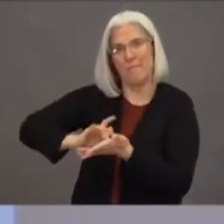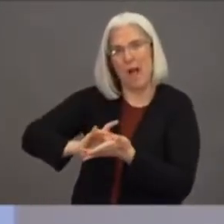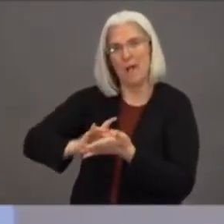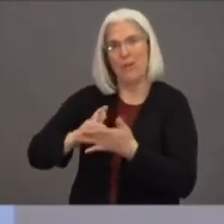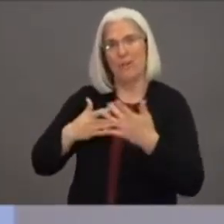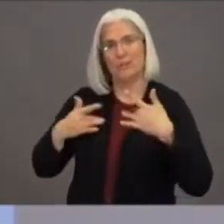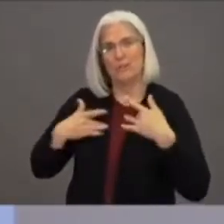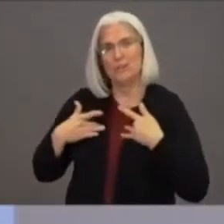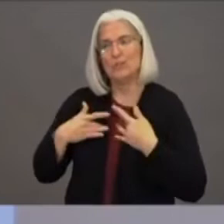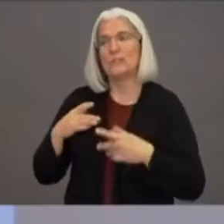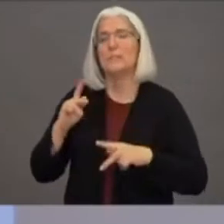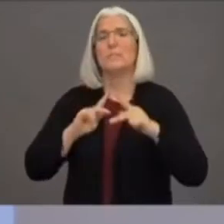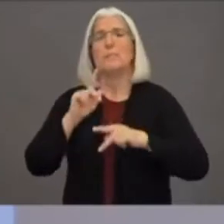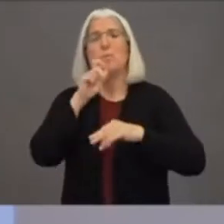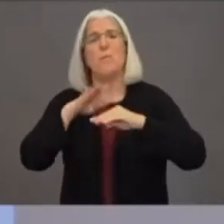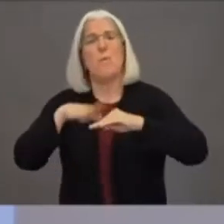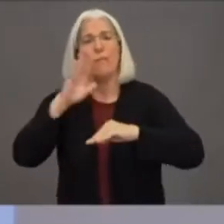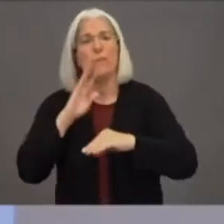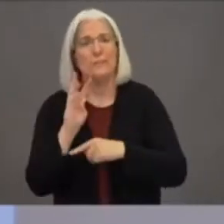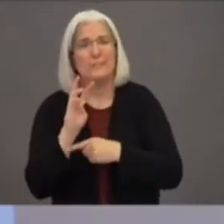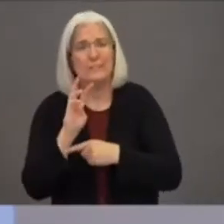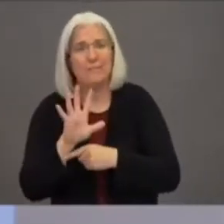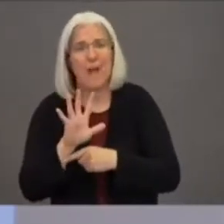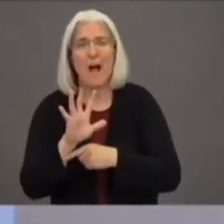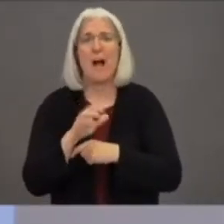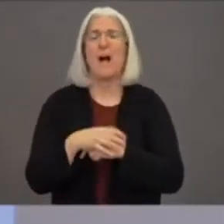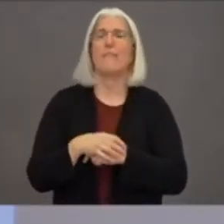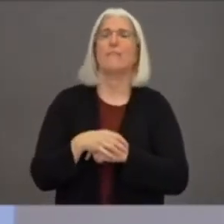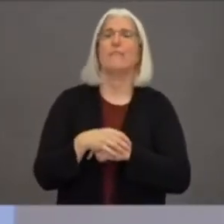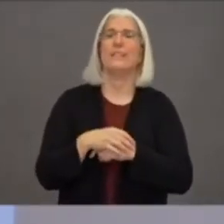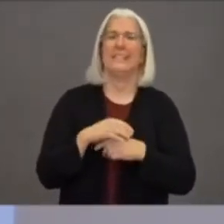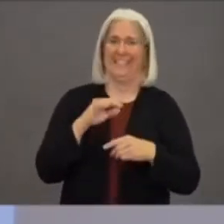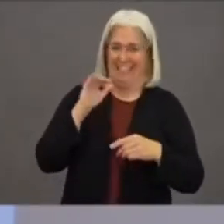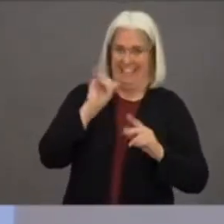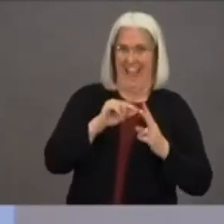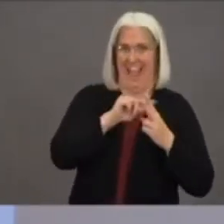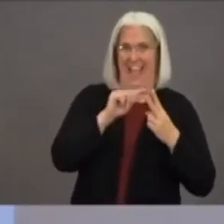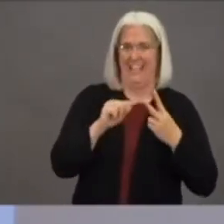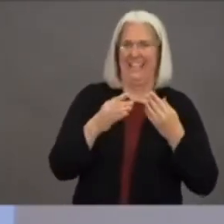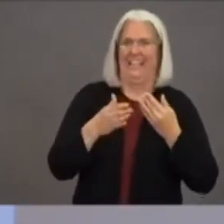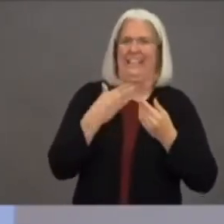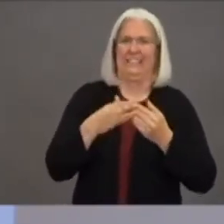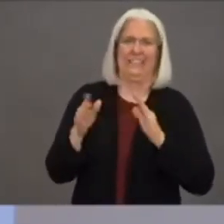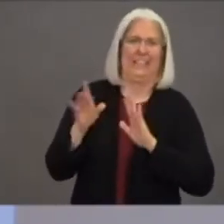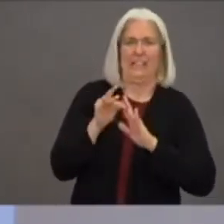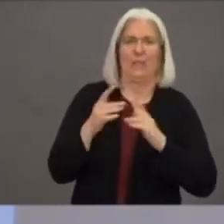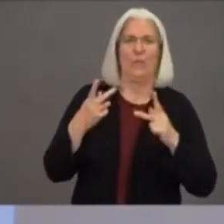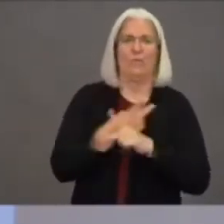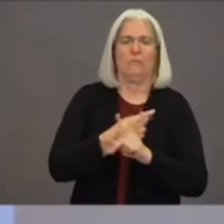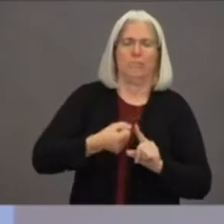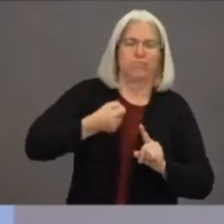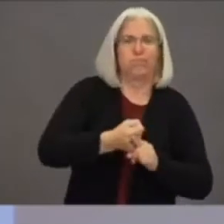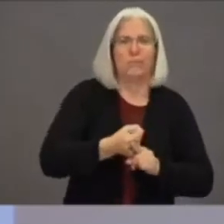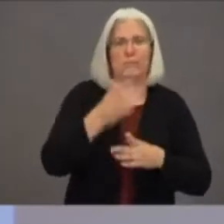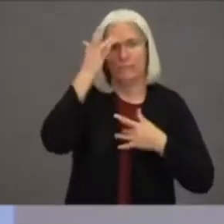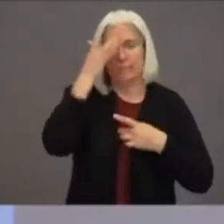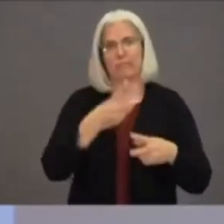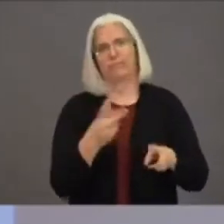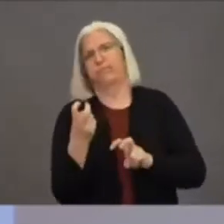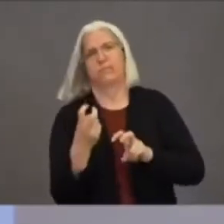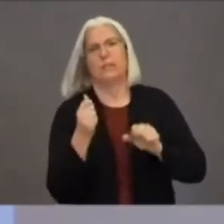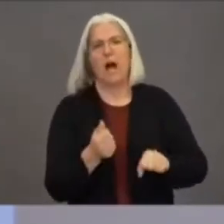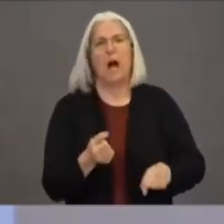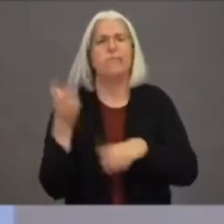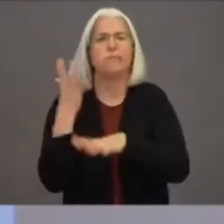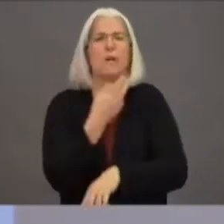of hospitalizations here in Santa Clara County. And if we continue to see this hospitalizations going up at this